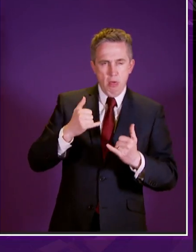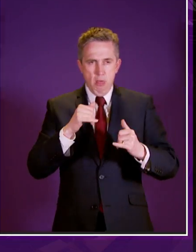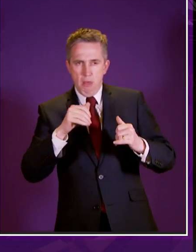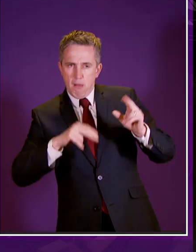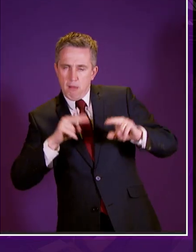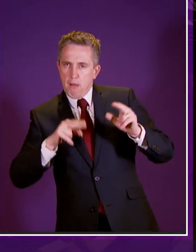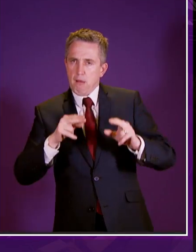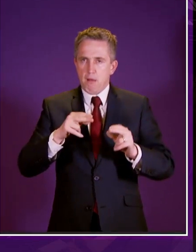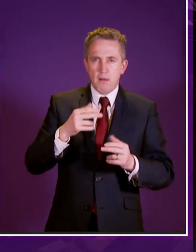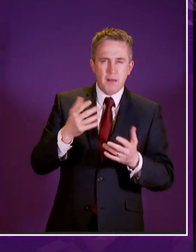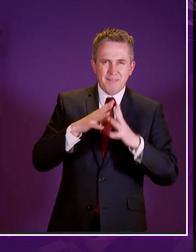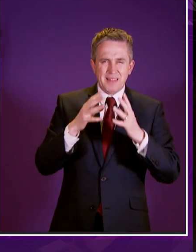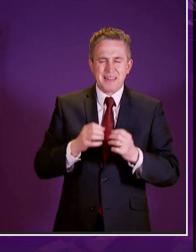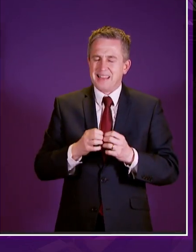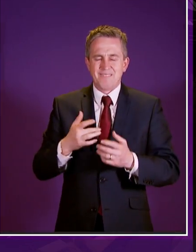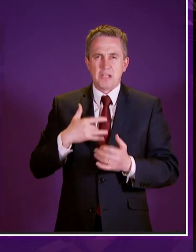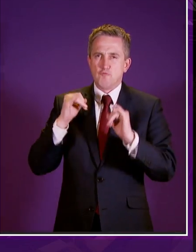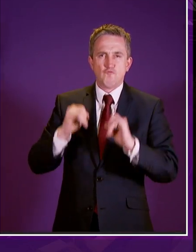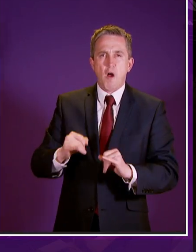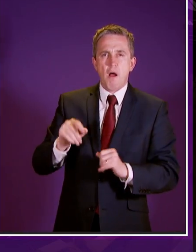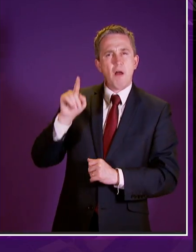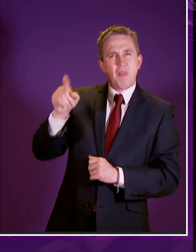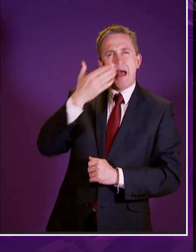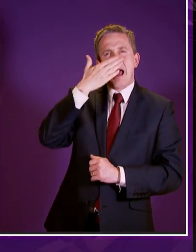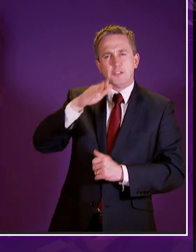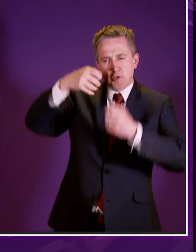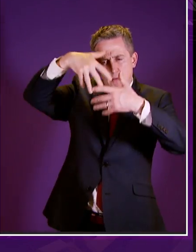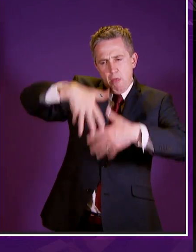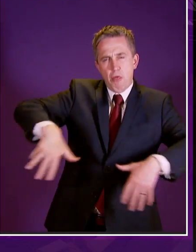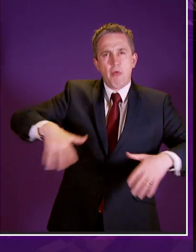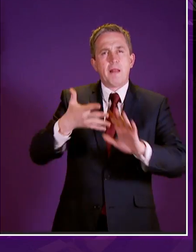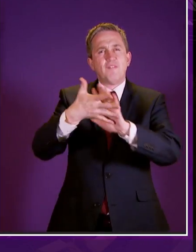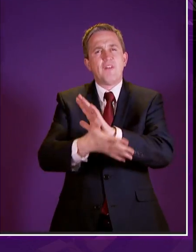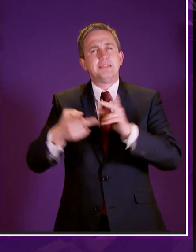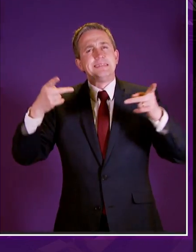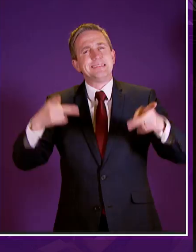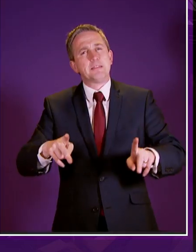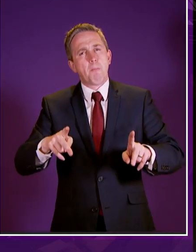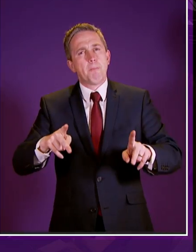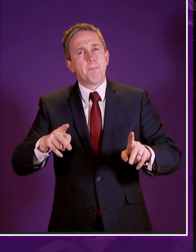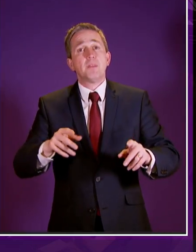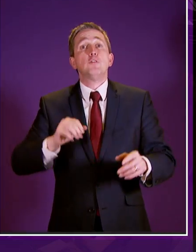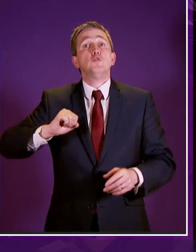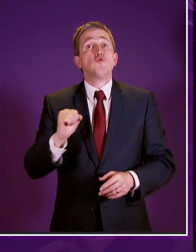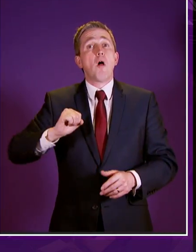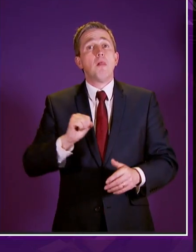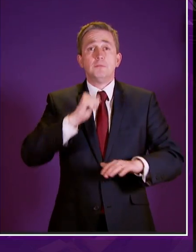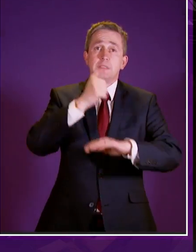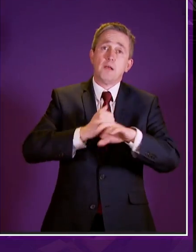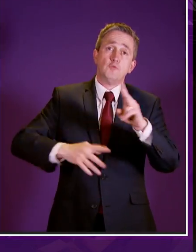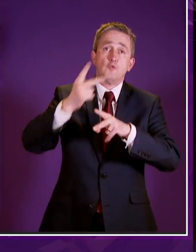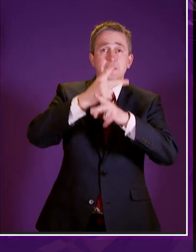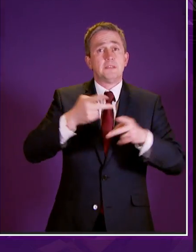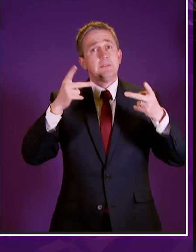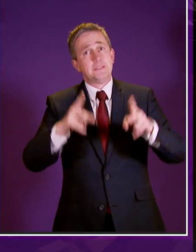and when those attitudes prevail at the top they filter down and distort the entire system so if we set up a new system that is from the